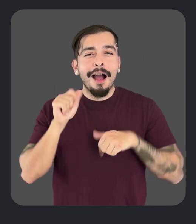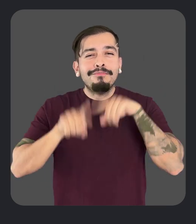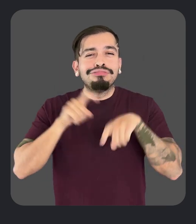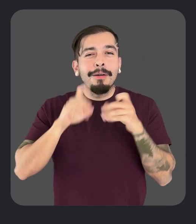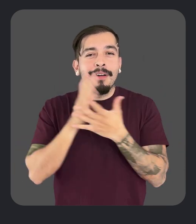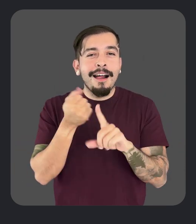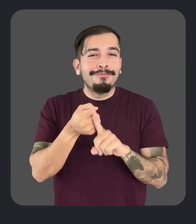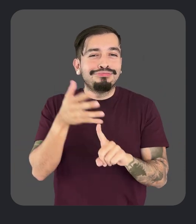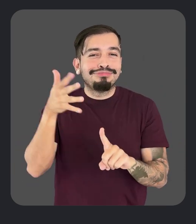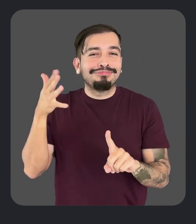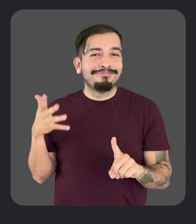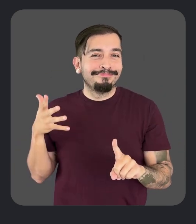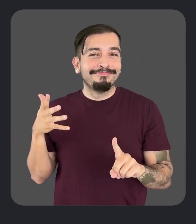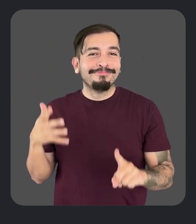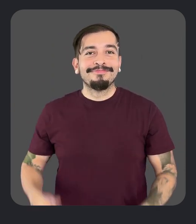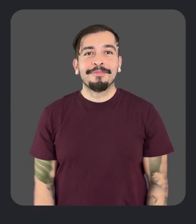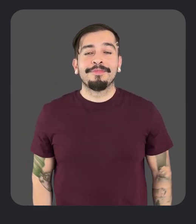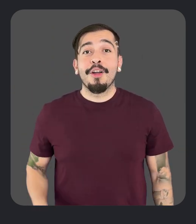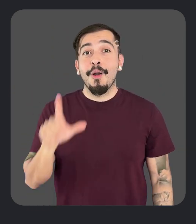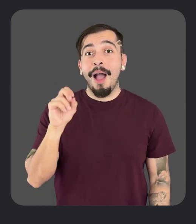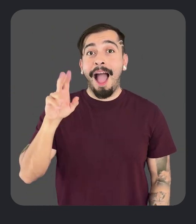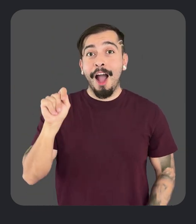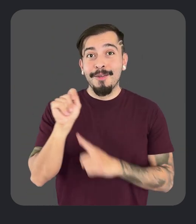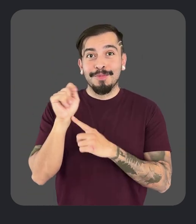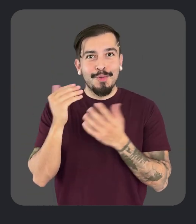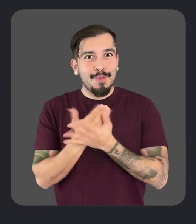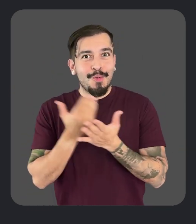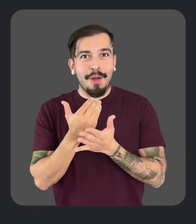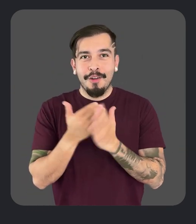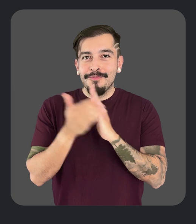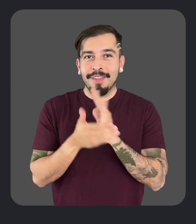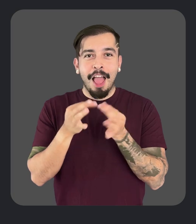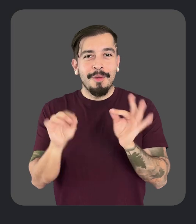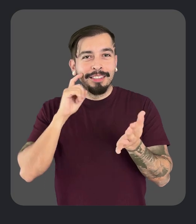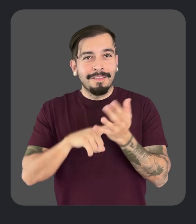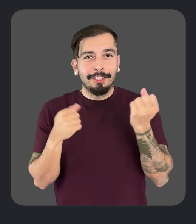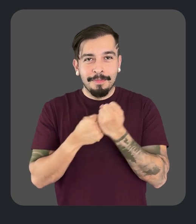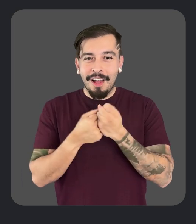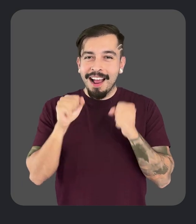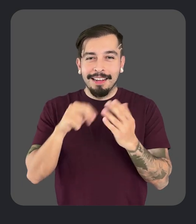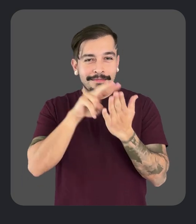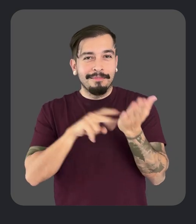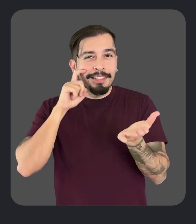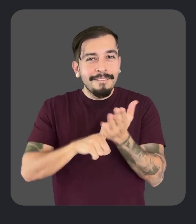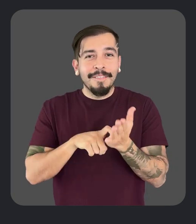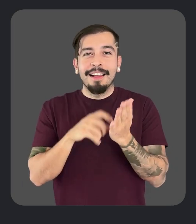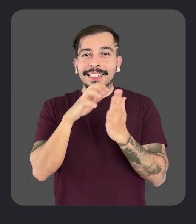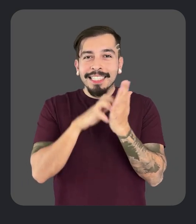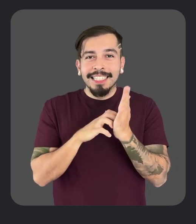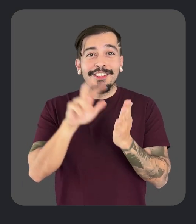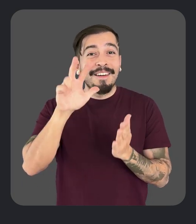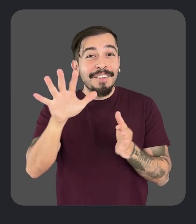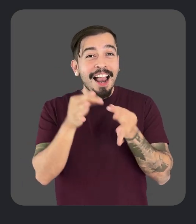follow-up questions about their photos. And with Lookout's new auto-language detection support, the app can detect